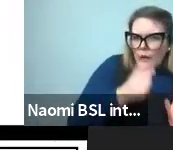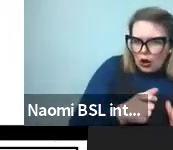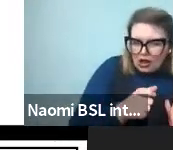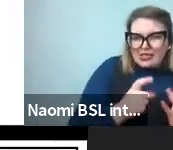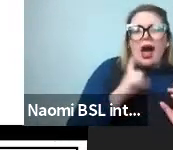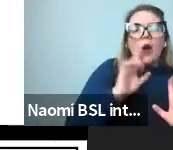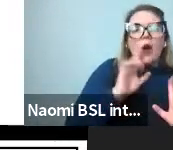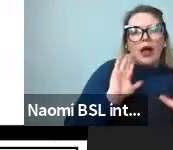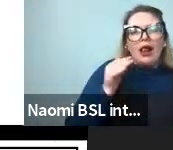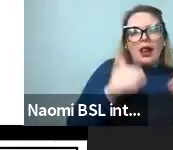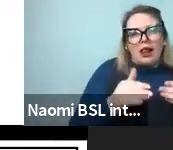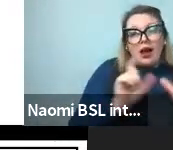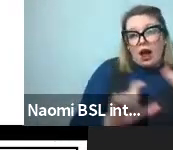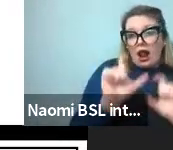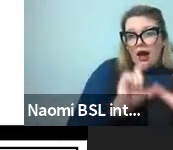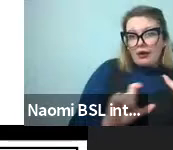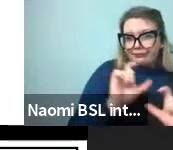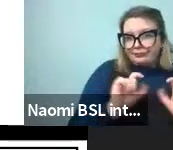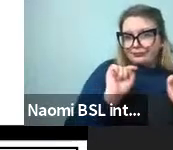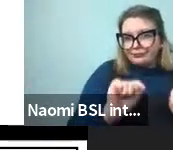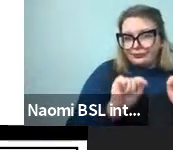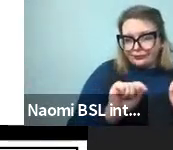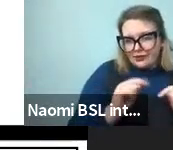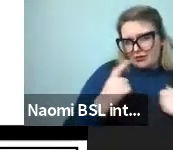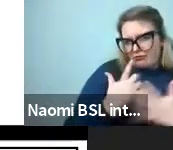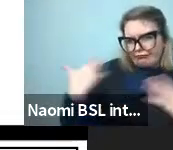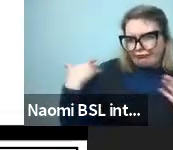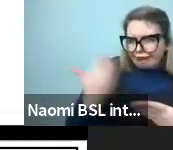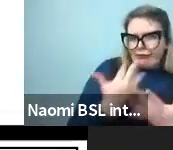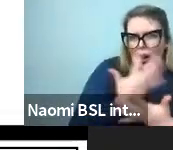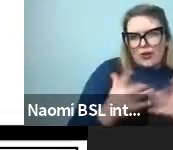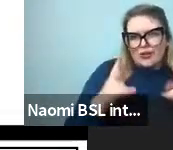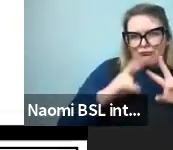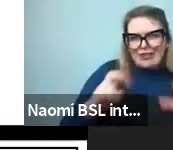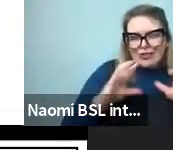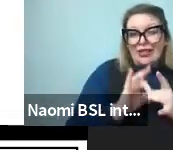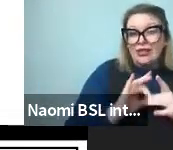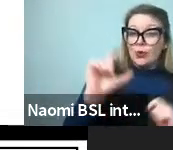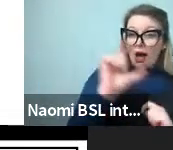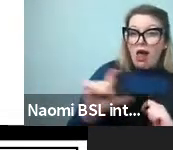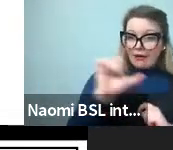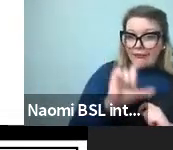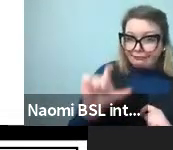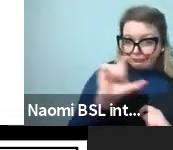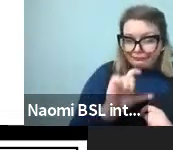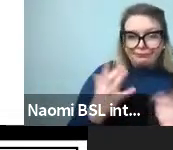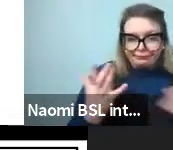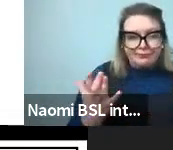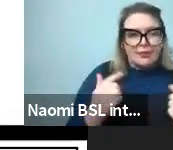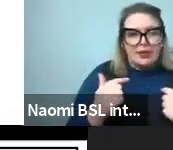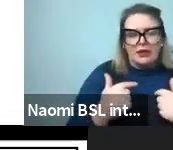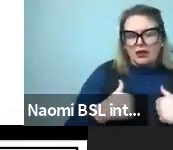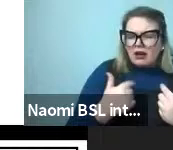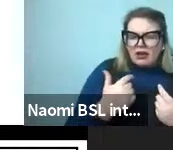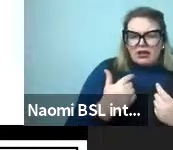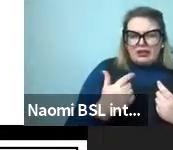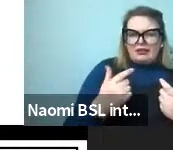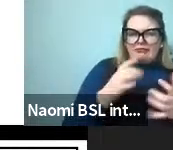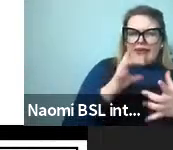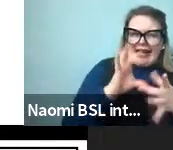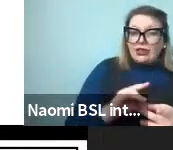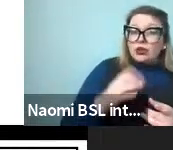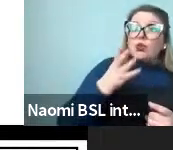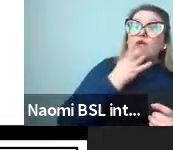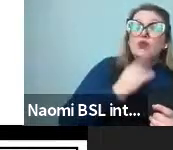that's what we've worked on and the fields worked on somewhat, got worked on a lot. And so according to a kind of a usage-based idea, which is, you